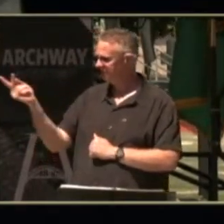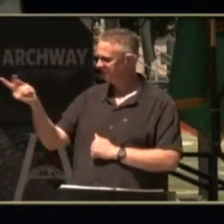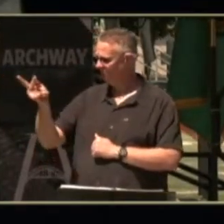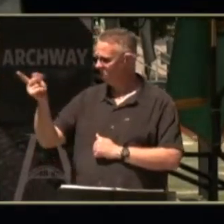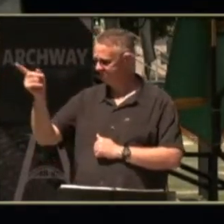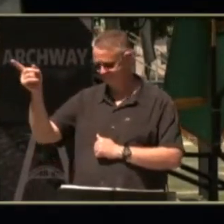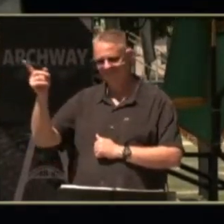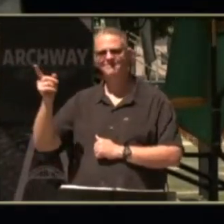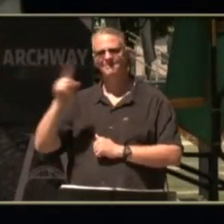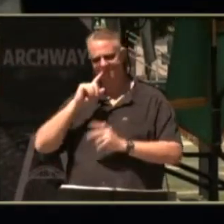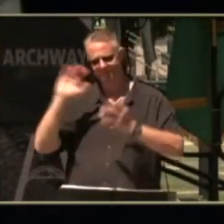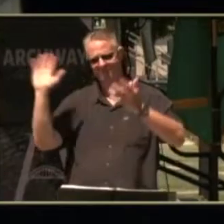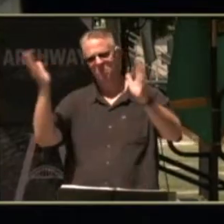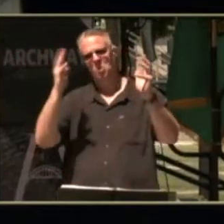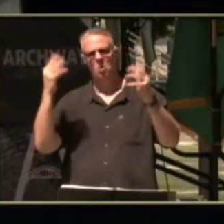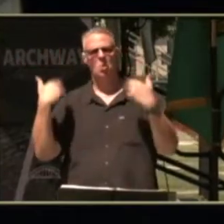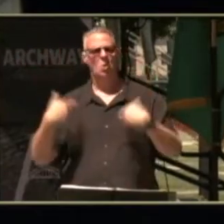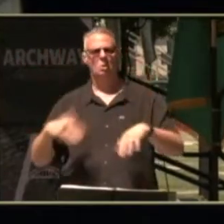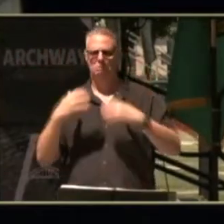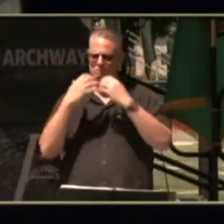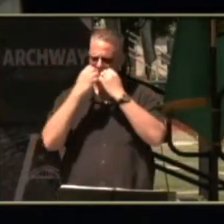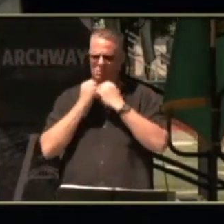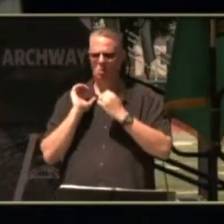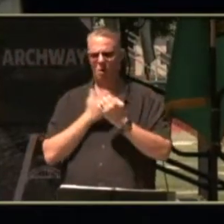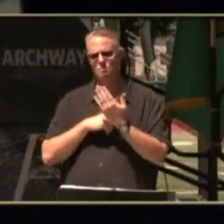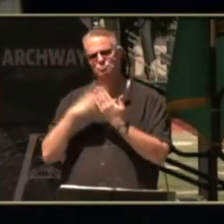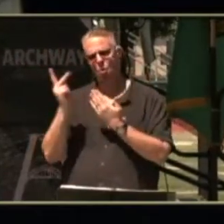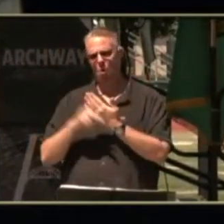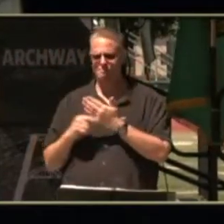invaluable to our program